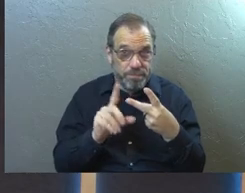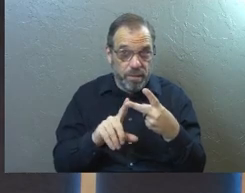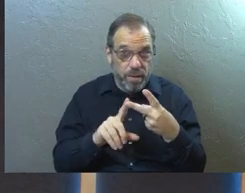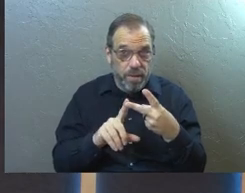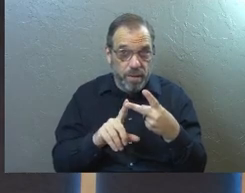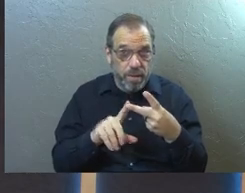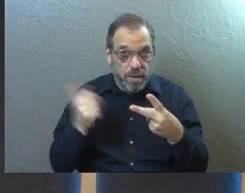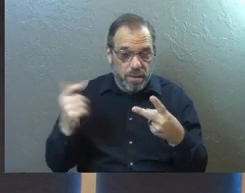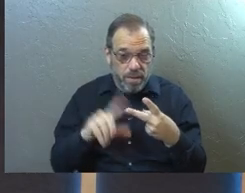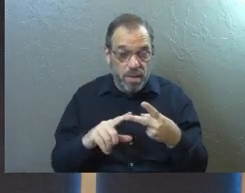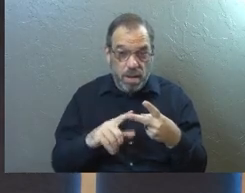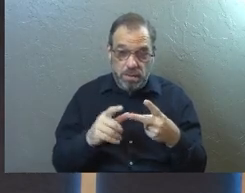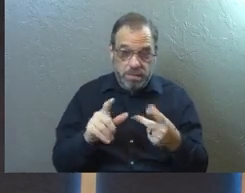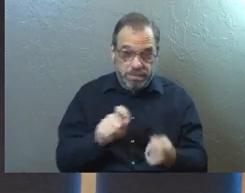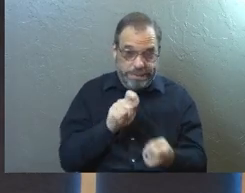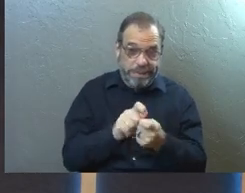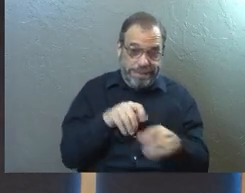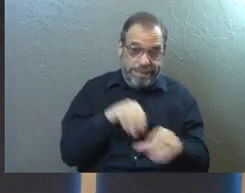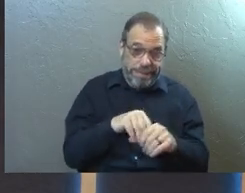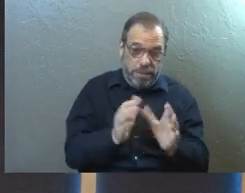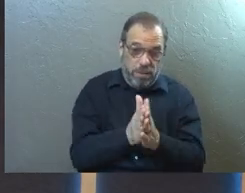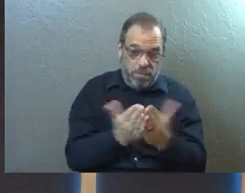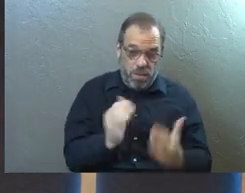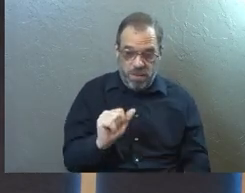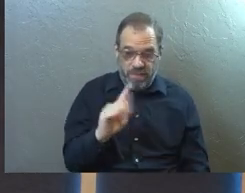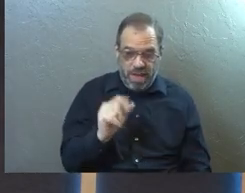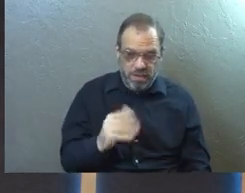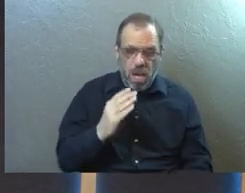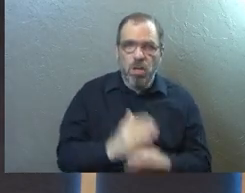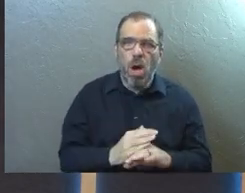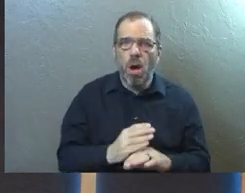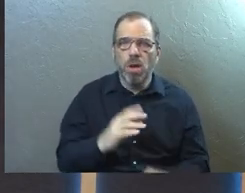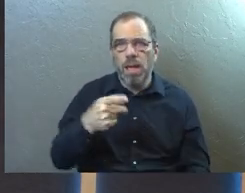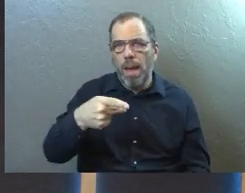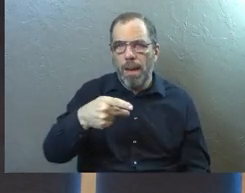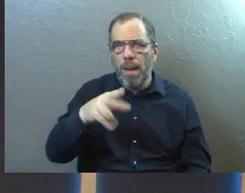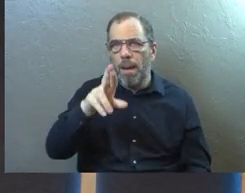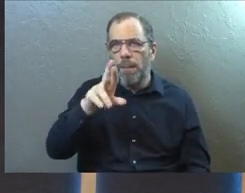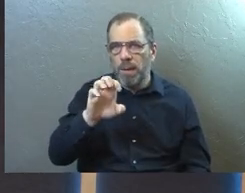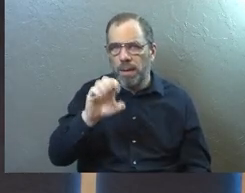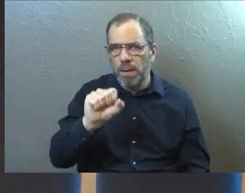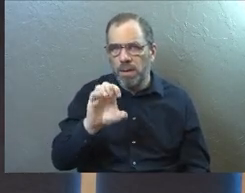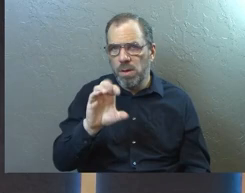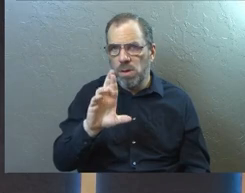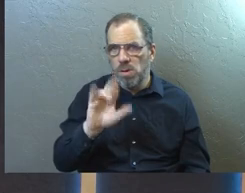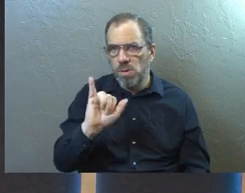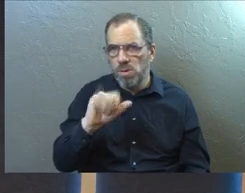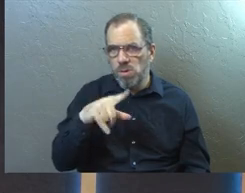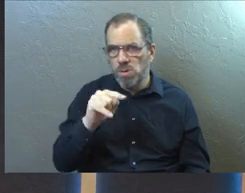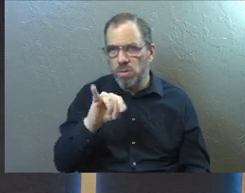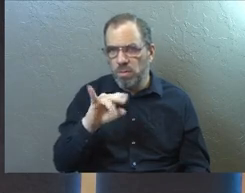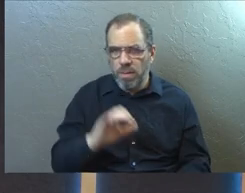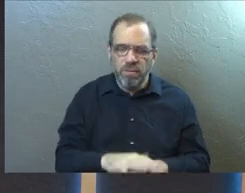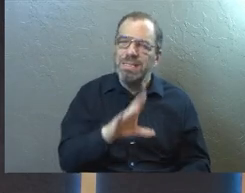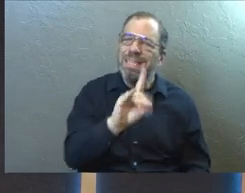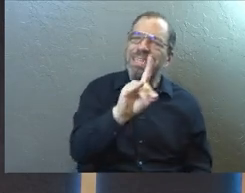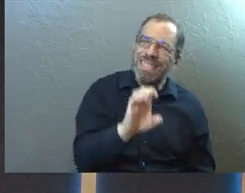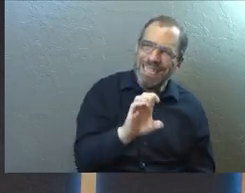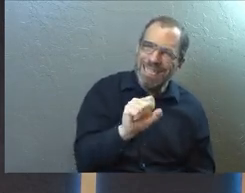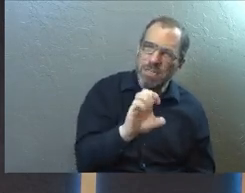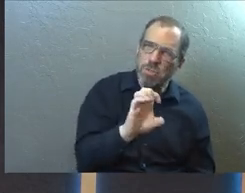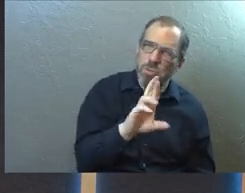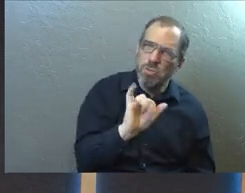particularly in this book, the book of Acts, is this idea called prescriptive versus descriptive. That there are things in,